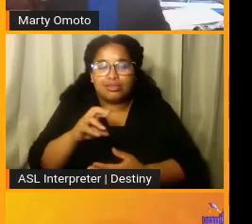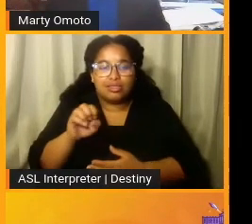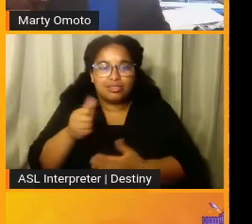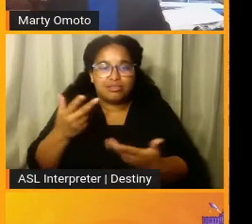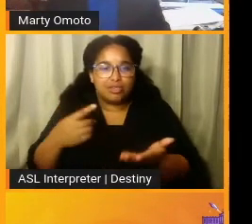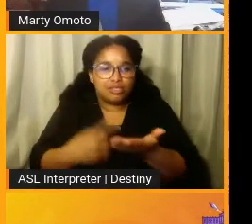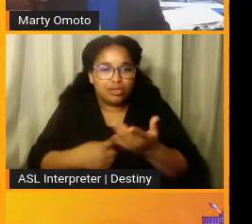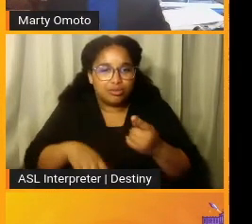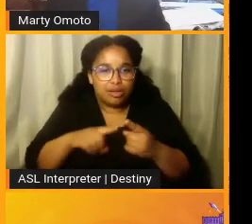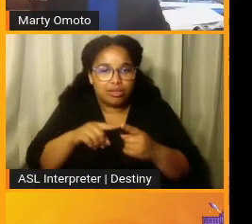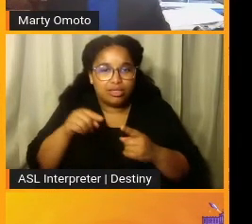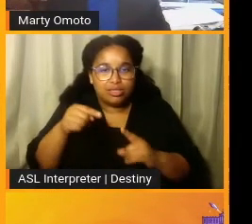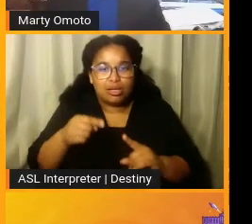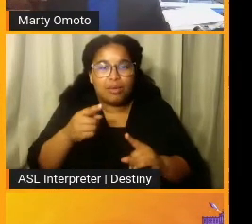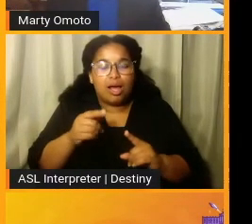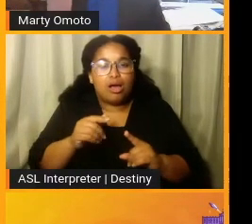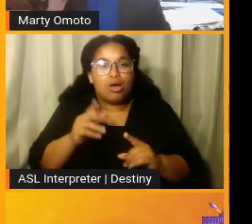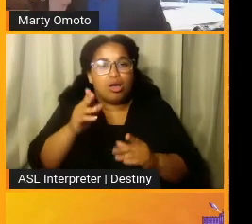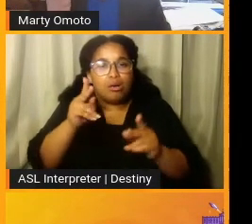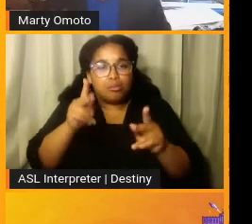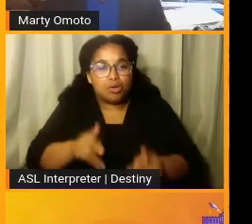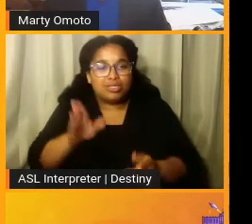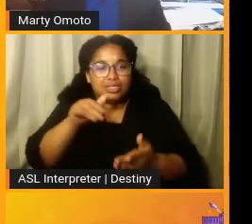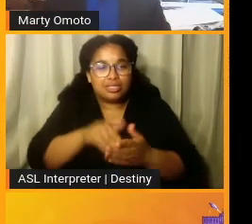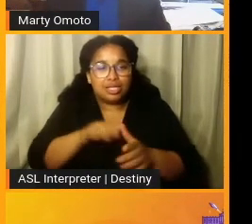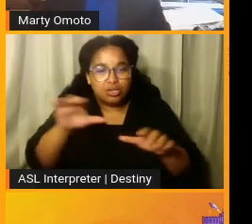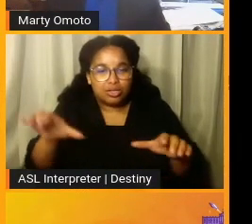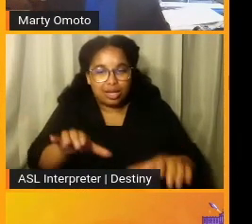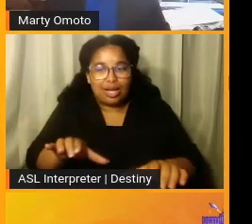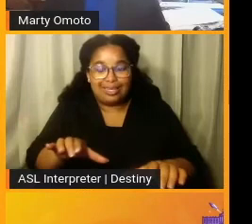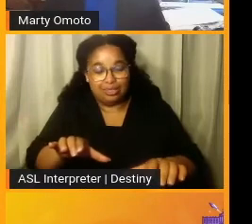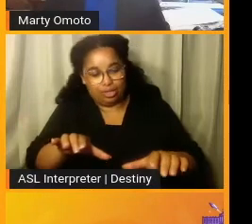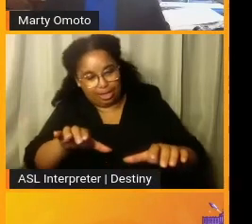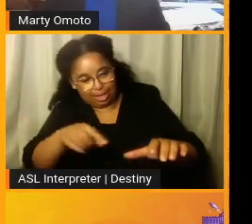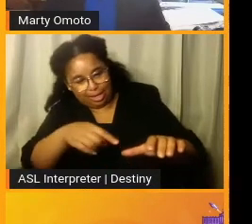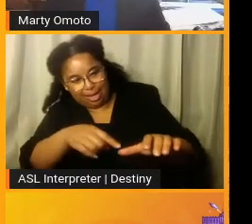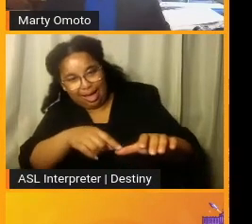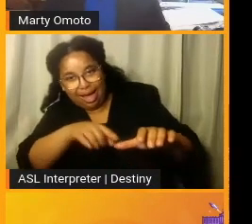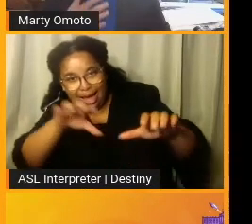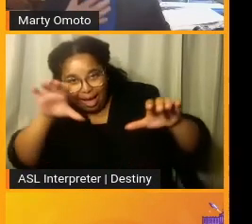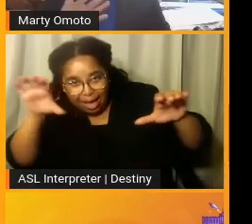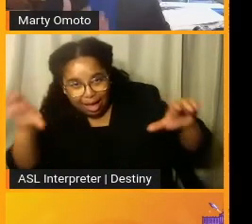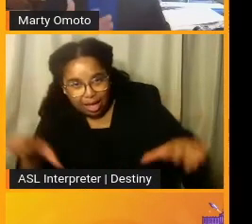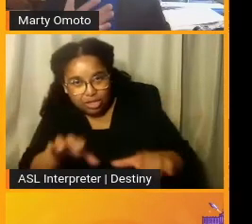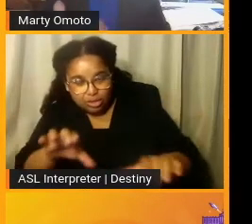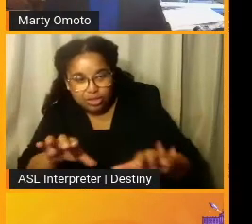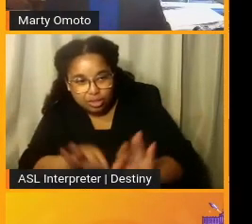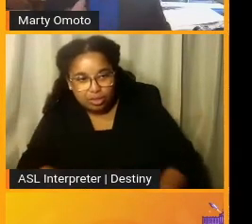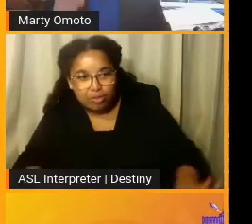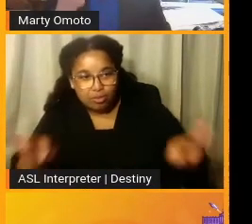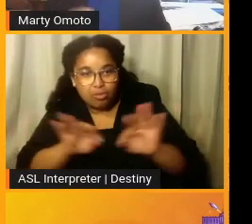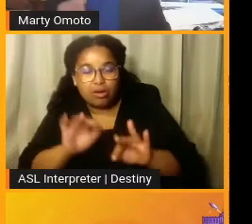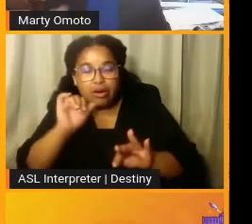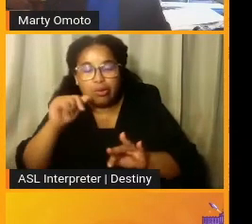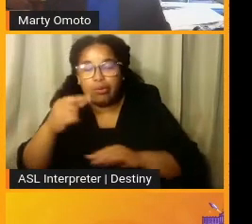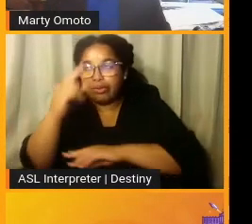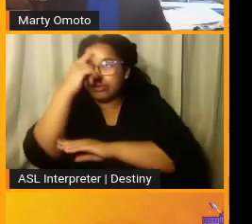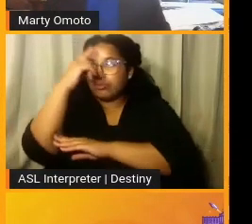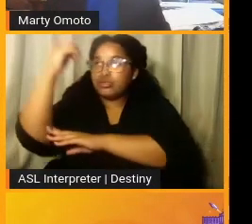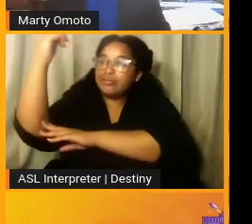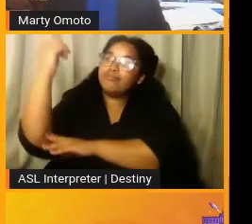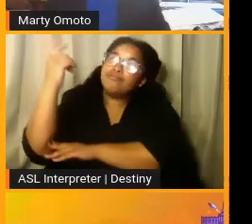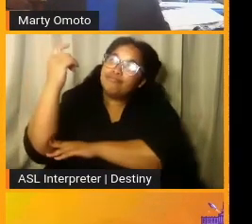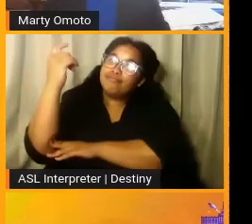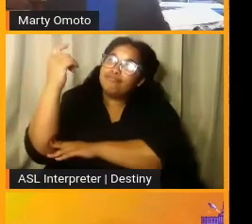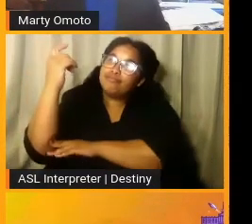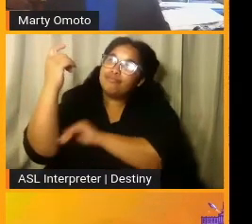too, is, is about person-centered action. It is action that matters, not just the dreams that we have, but what we do about